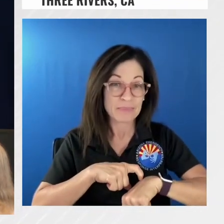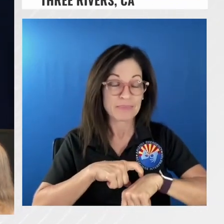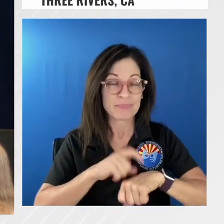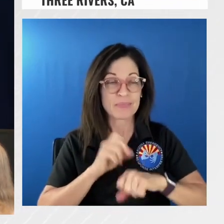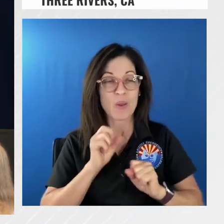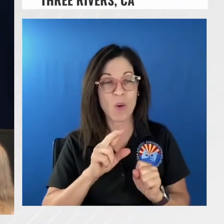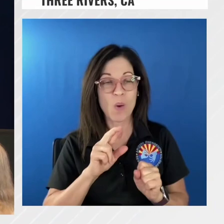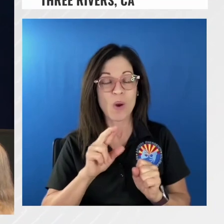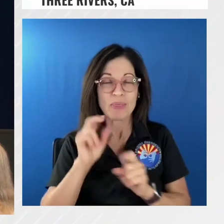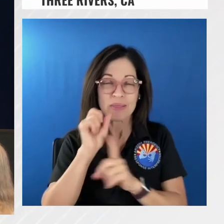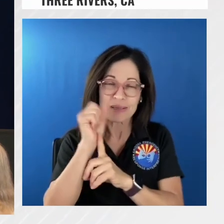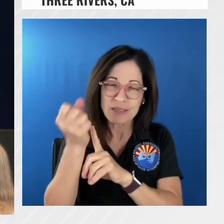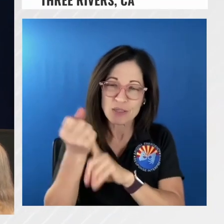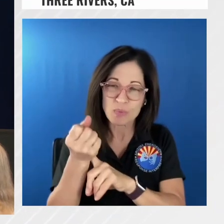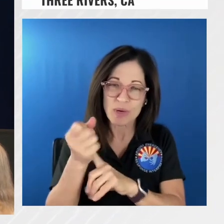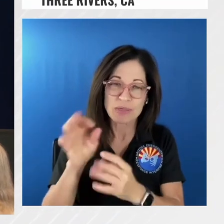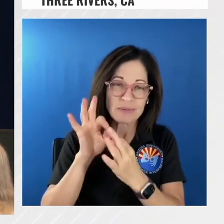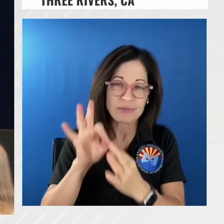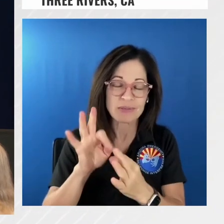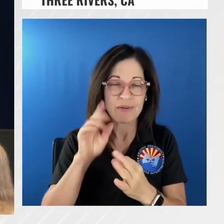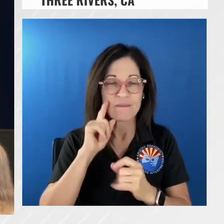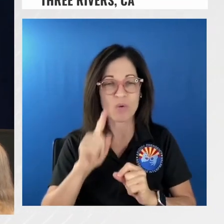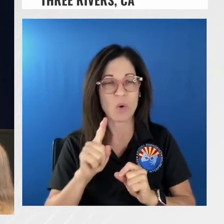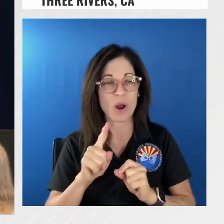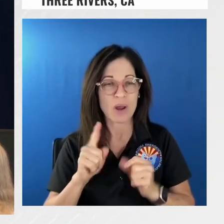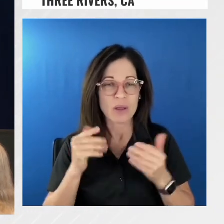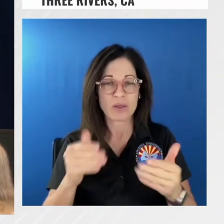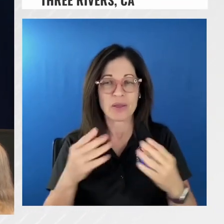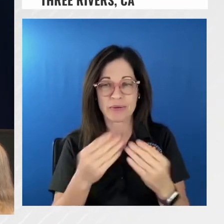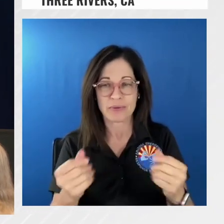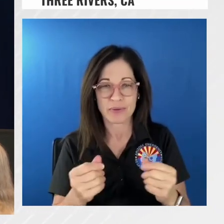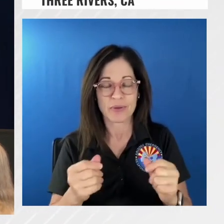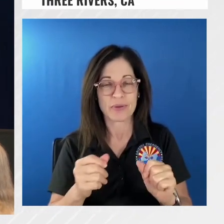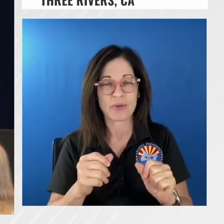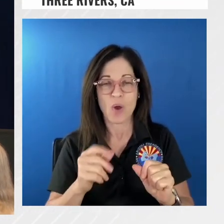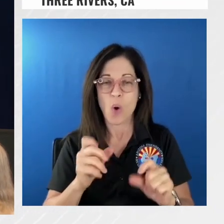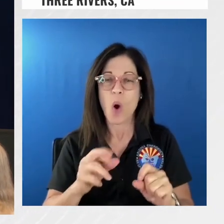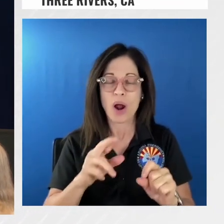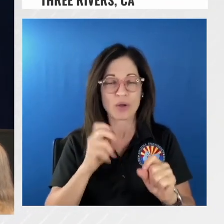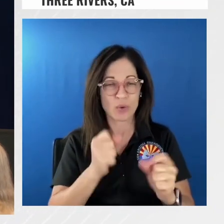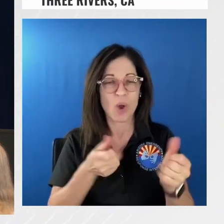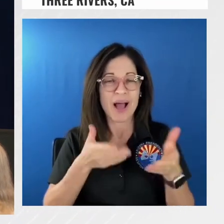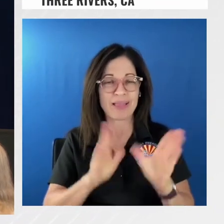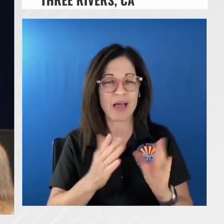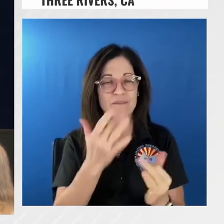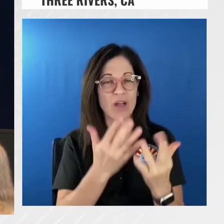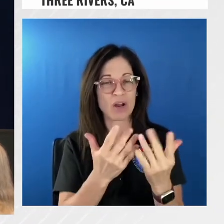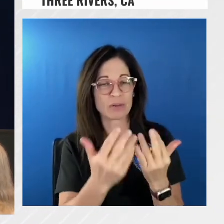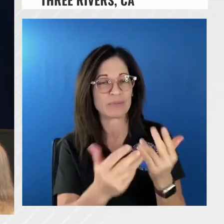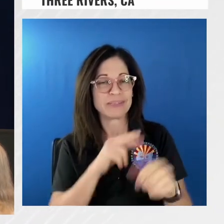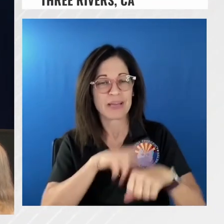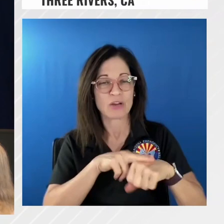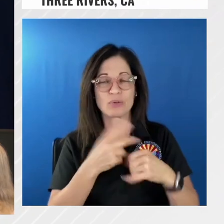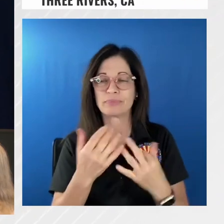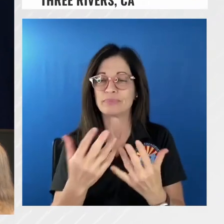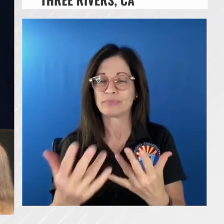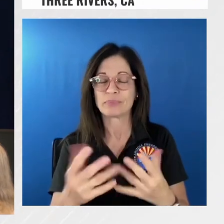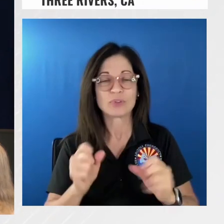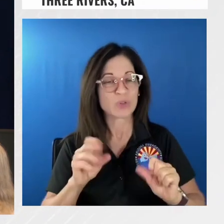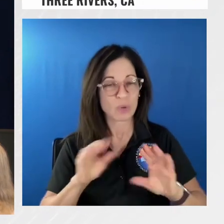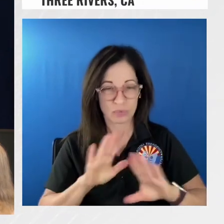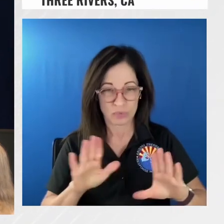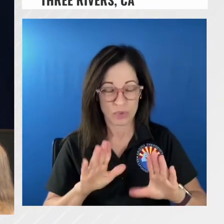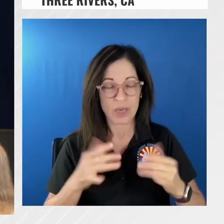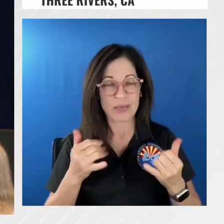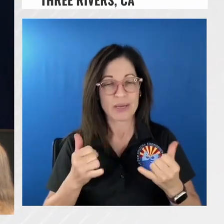know for those type of conditions and so we've been very aggressive and so we want to kind of talk through what we've done and then